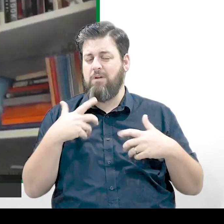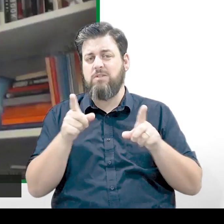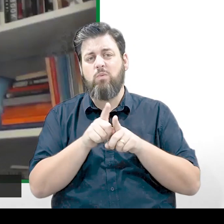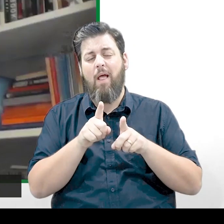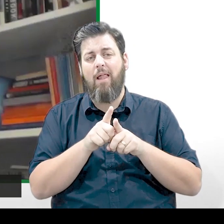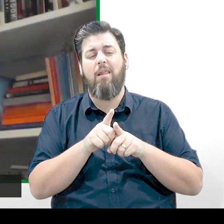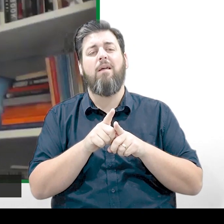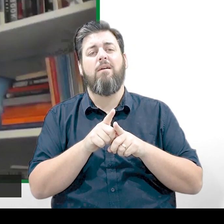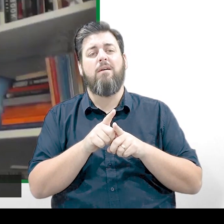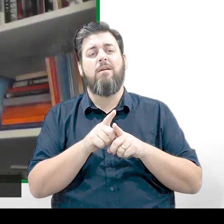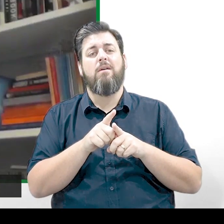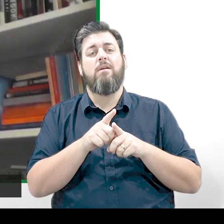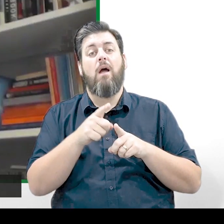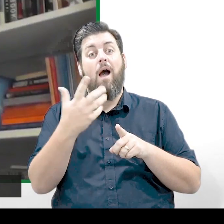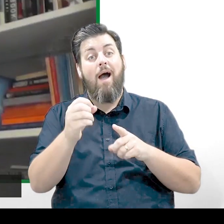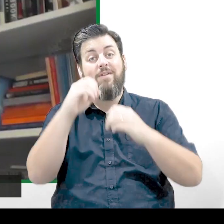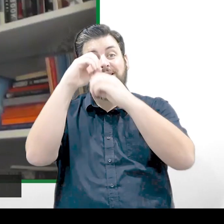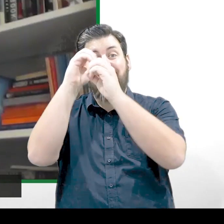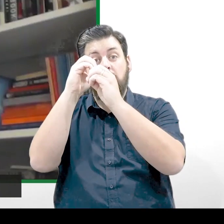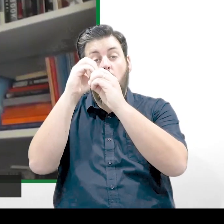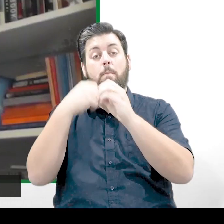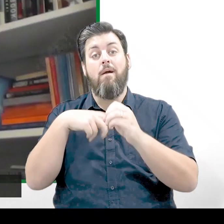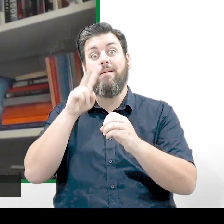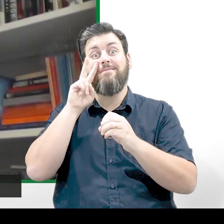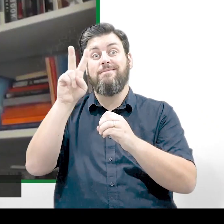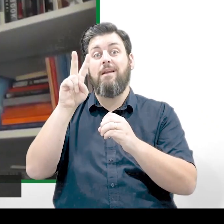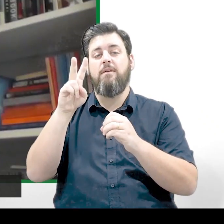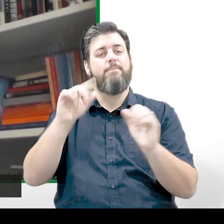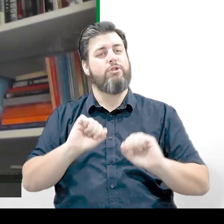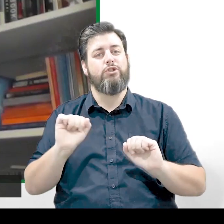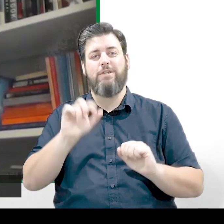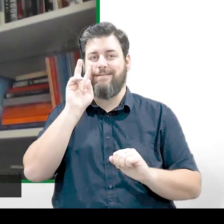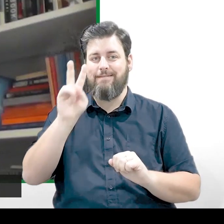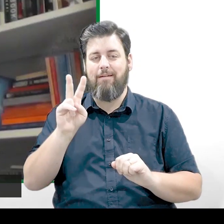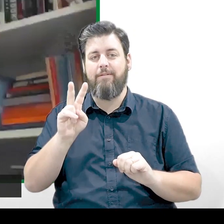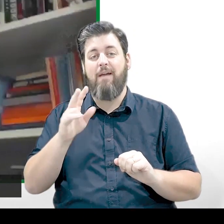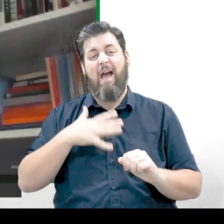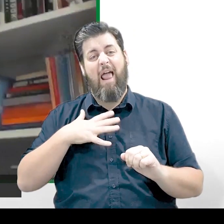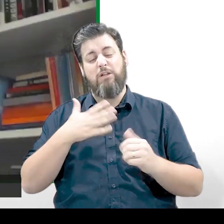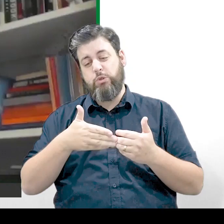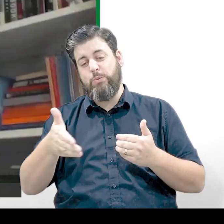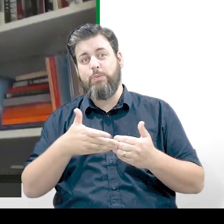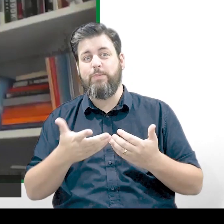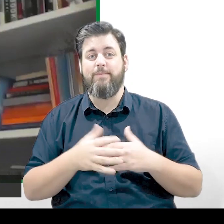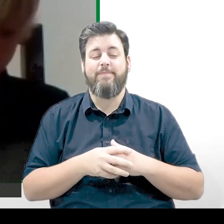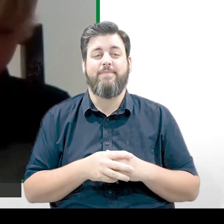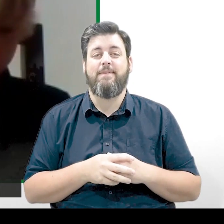at the rings. And you can, if have a telescope, you can get to see it in the sky. And I haven't managed to do that yet. I'd like to wonder.